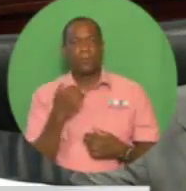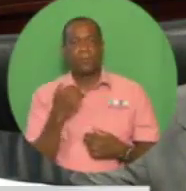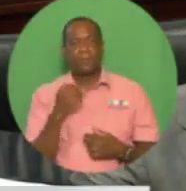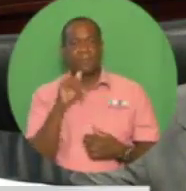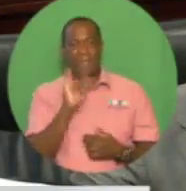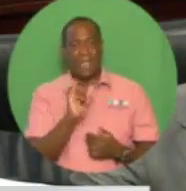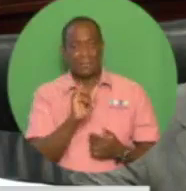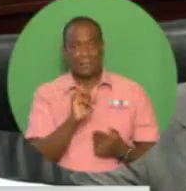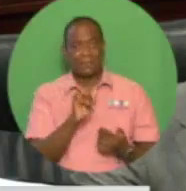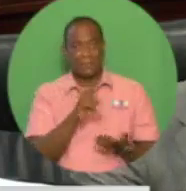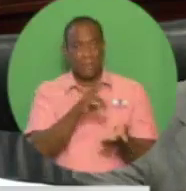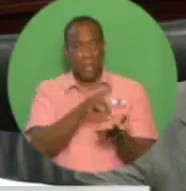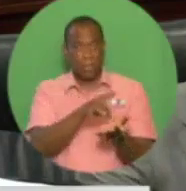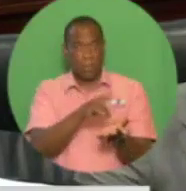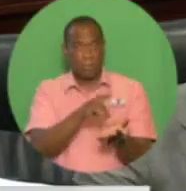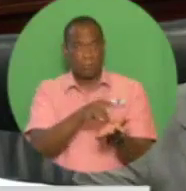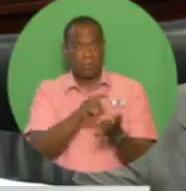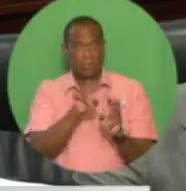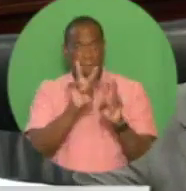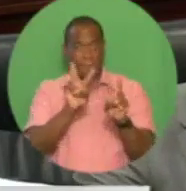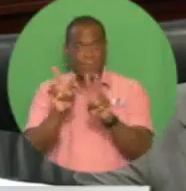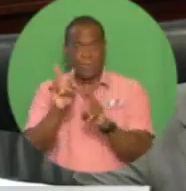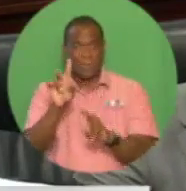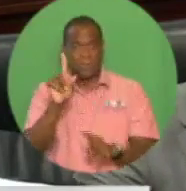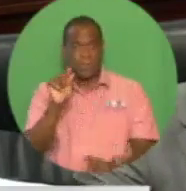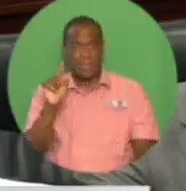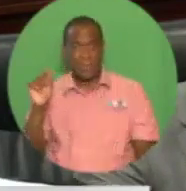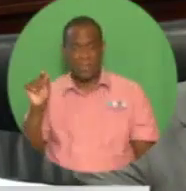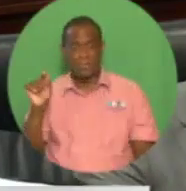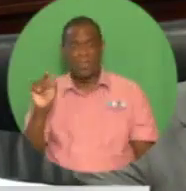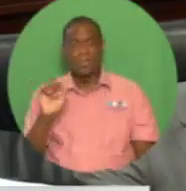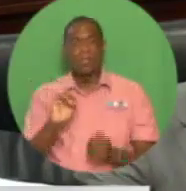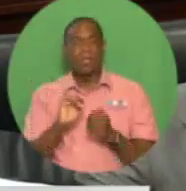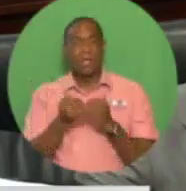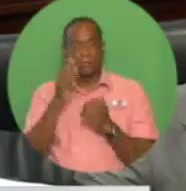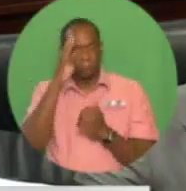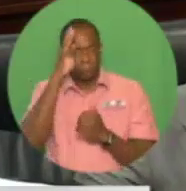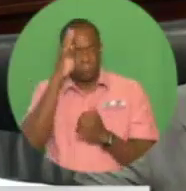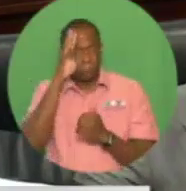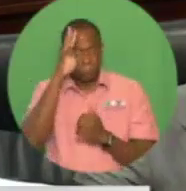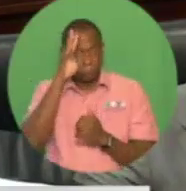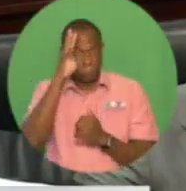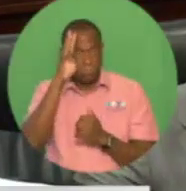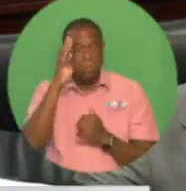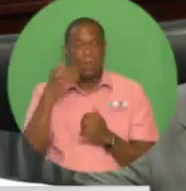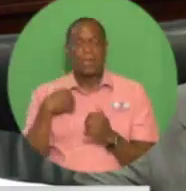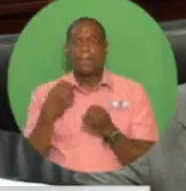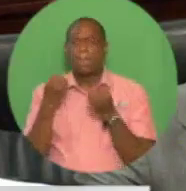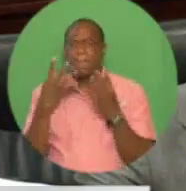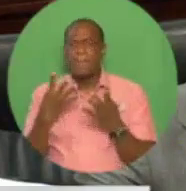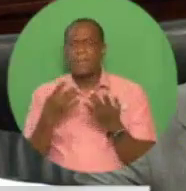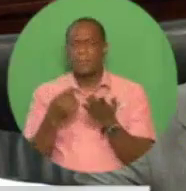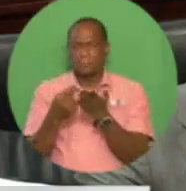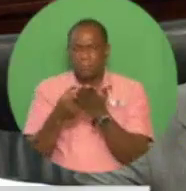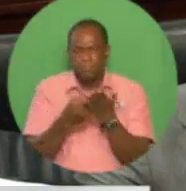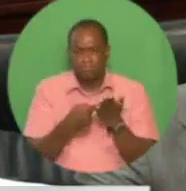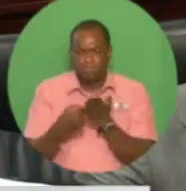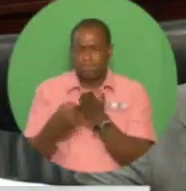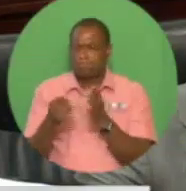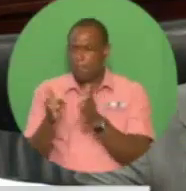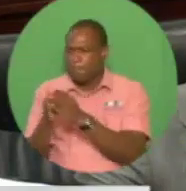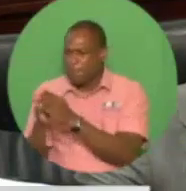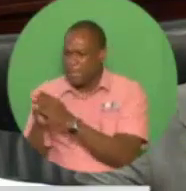and contributions of 27 subcommittees comprising academia, the public and private sectors, and civil